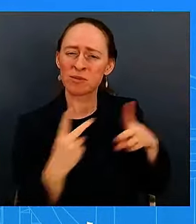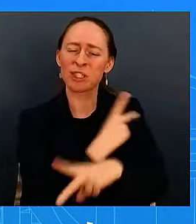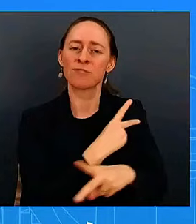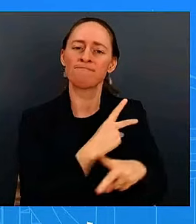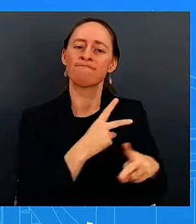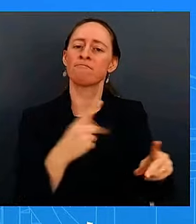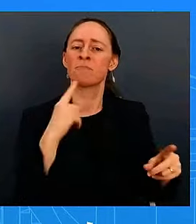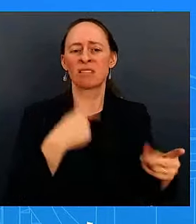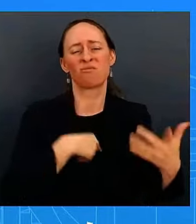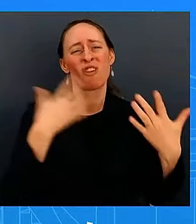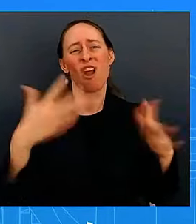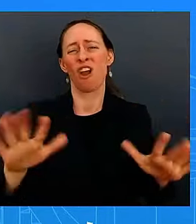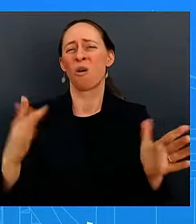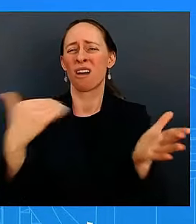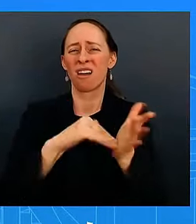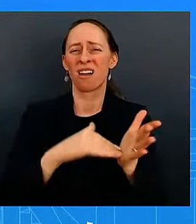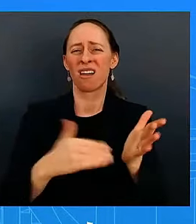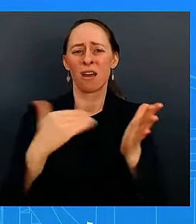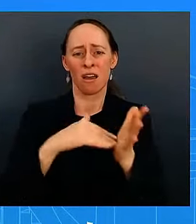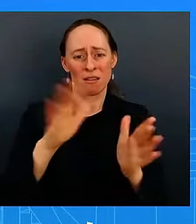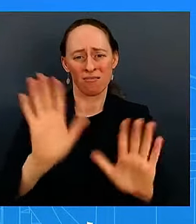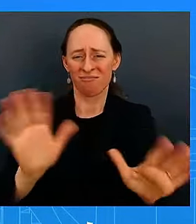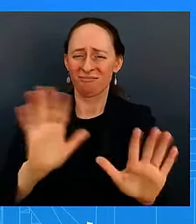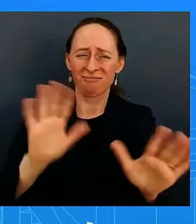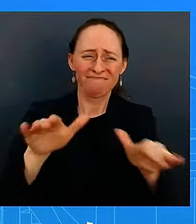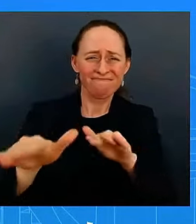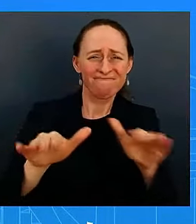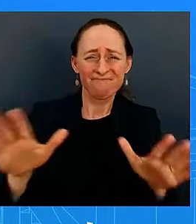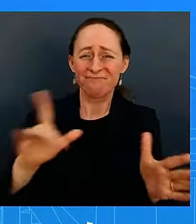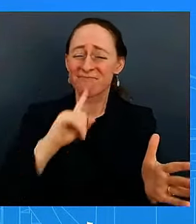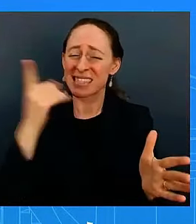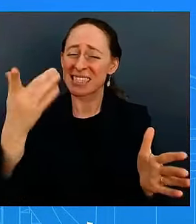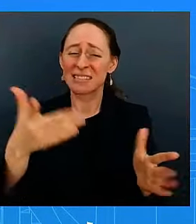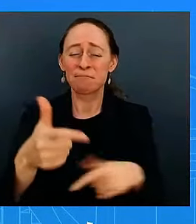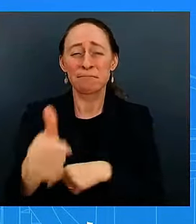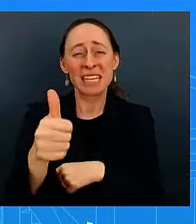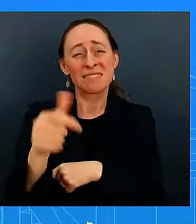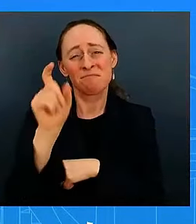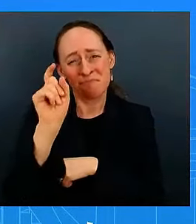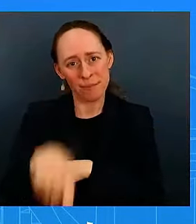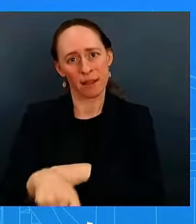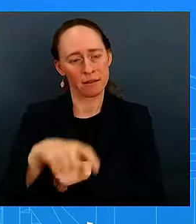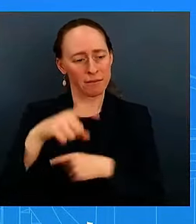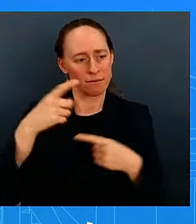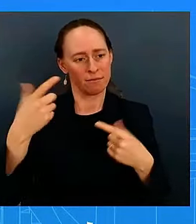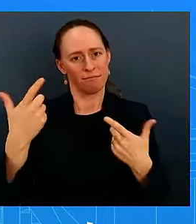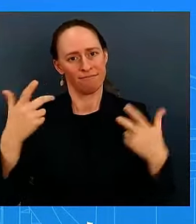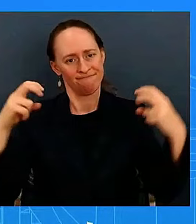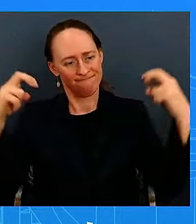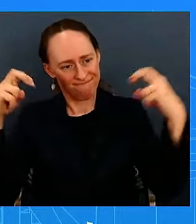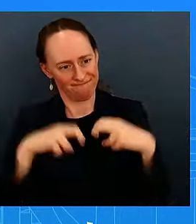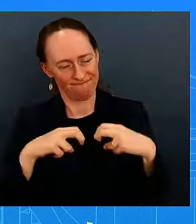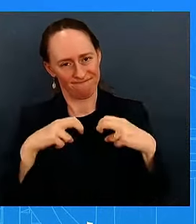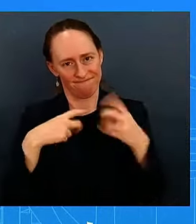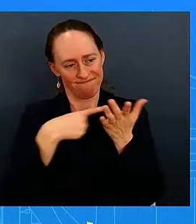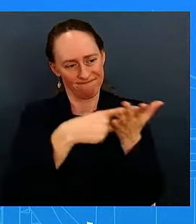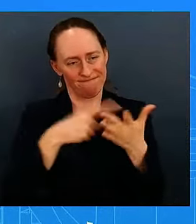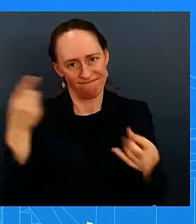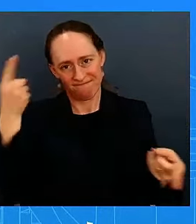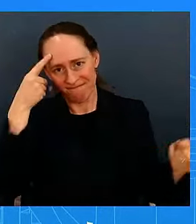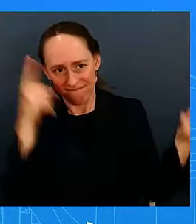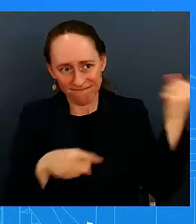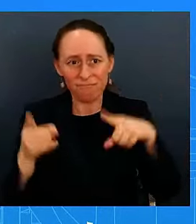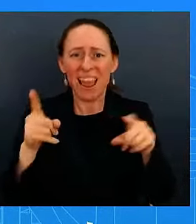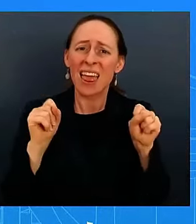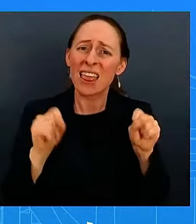that the way to move forward is the diplomatic resolution we think it is achievable obviously it is urgent uh and so that's what we're going